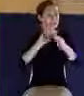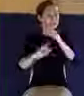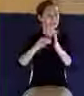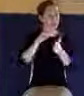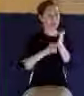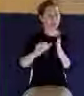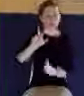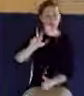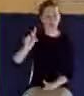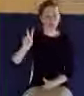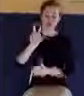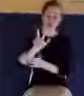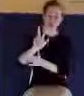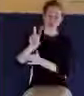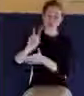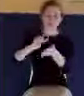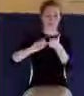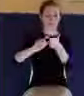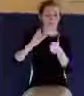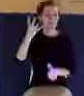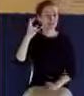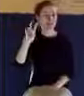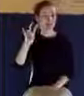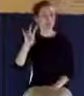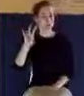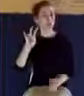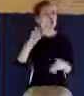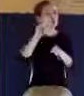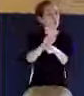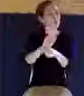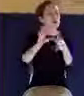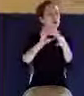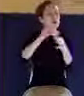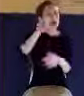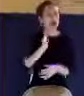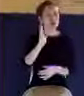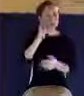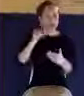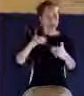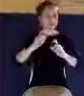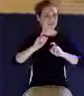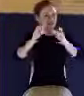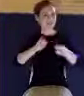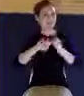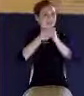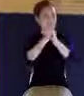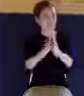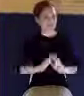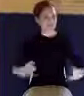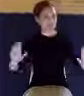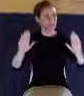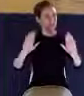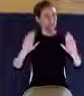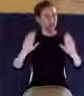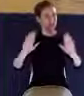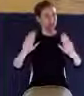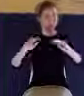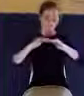shall be peace. And the effect of righteousness is quietness and assurance forever.